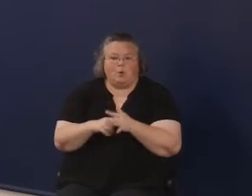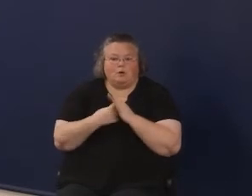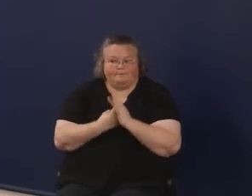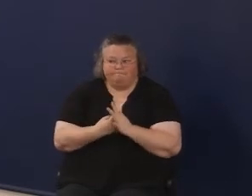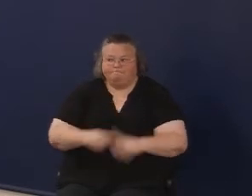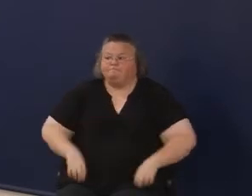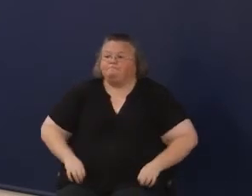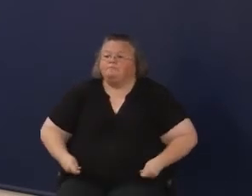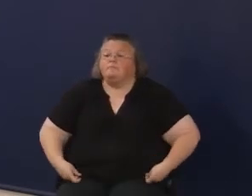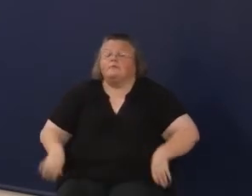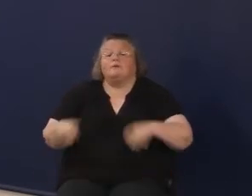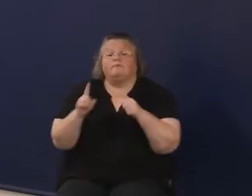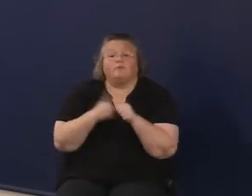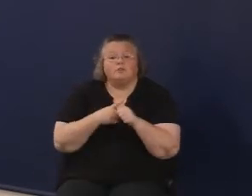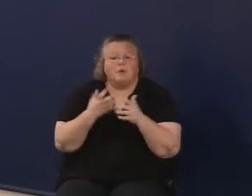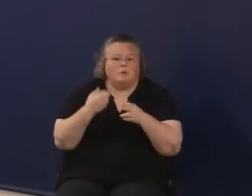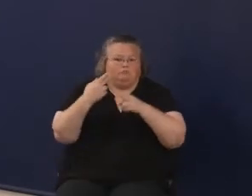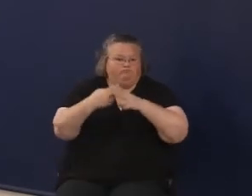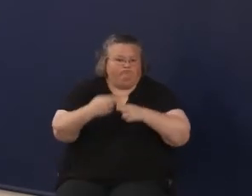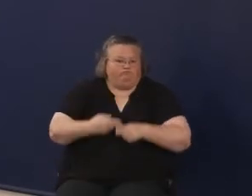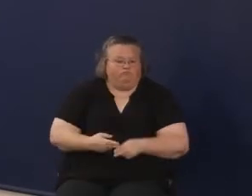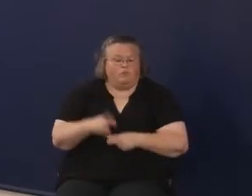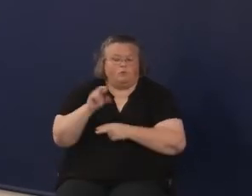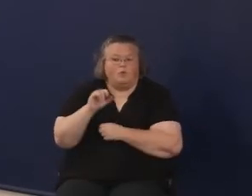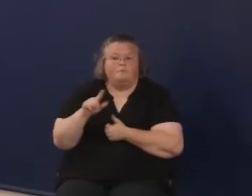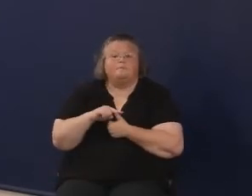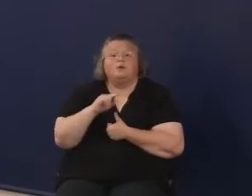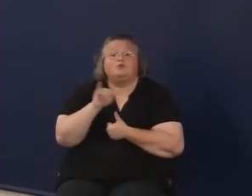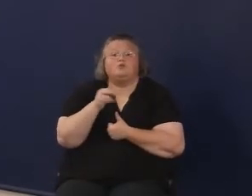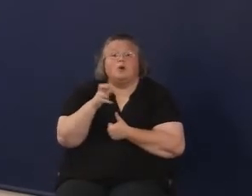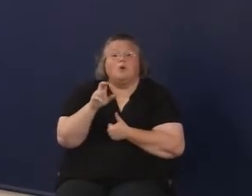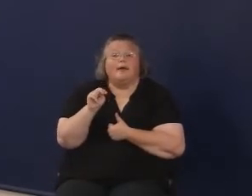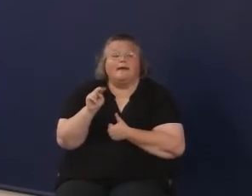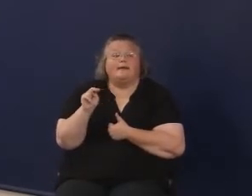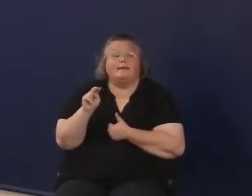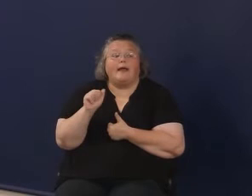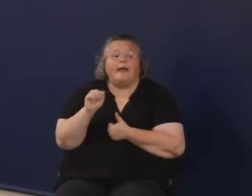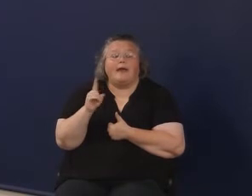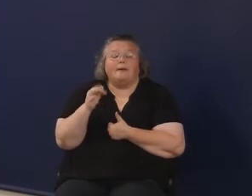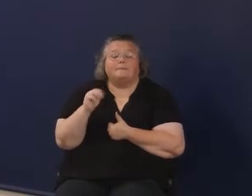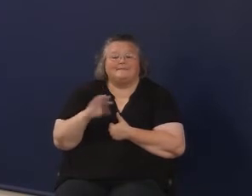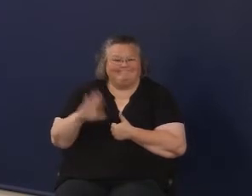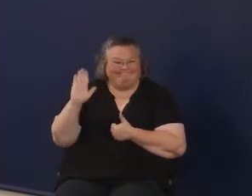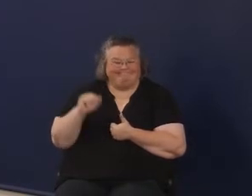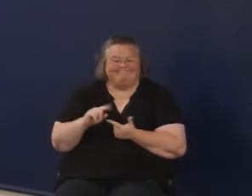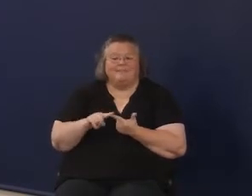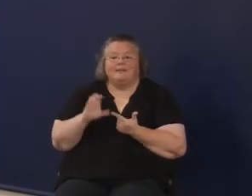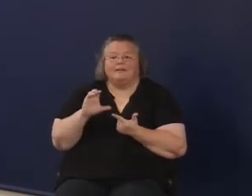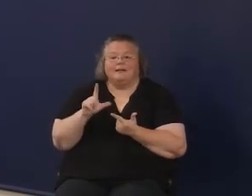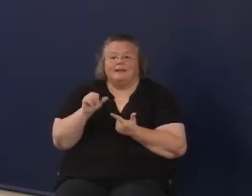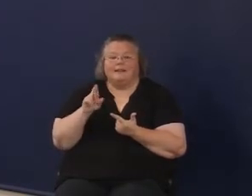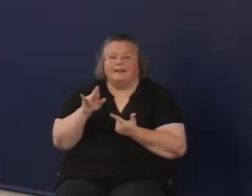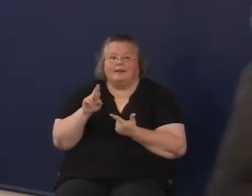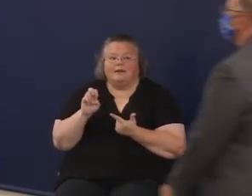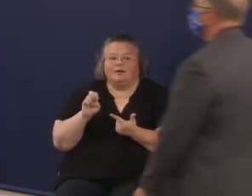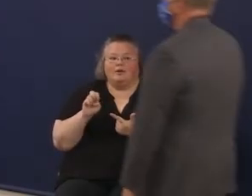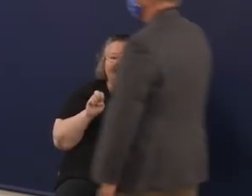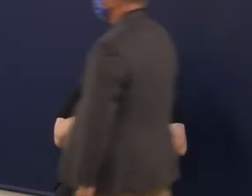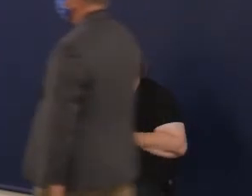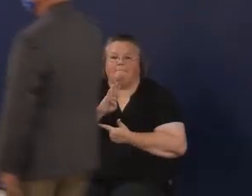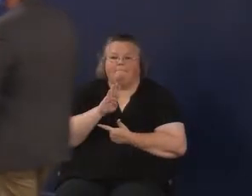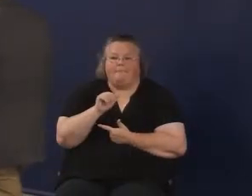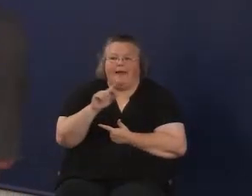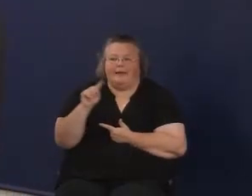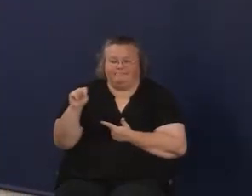So the first thing I'll do is call roll. Joanne Adams. Joanne Adams, here. Claire Batt. Claire Batt.